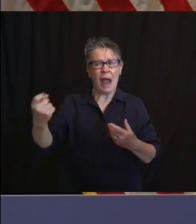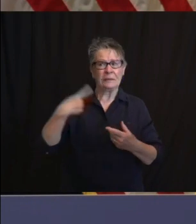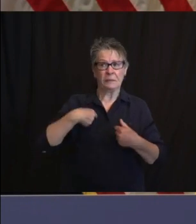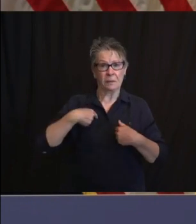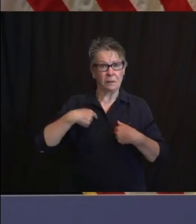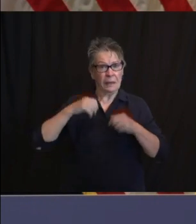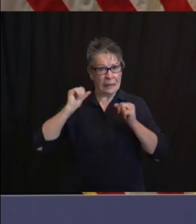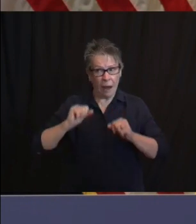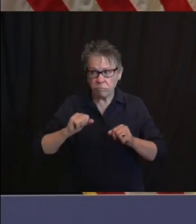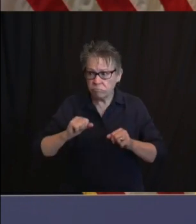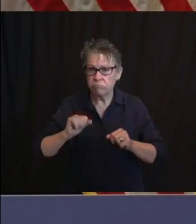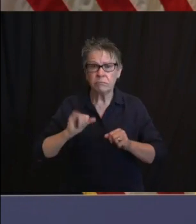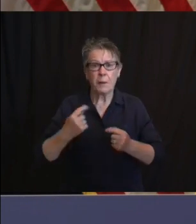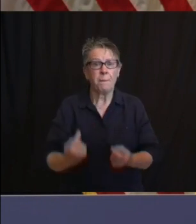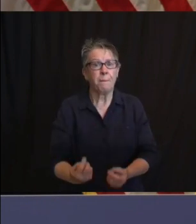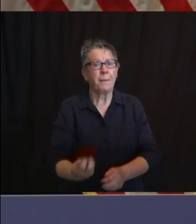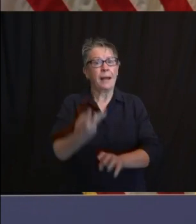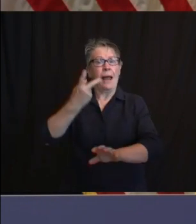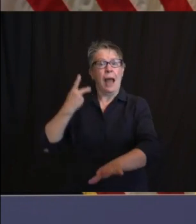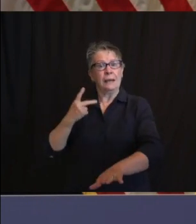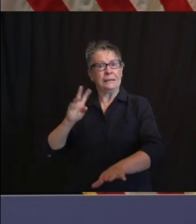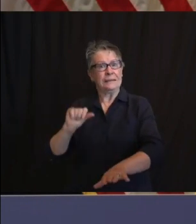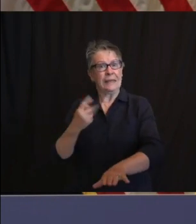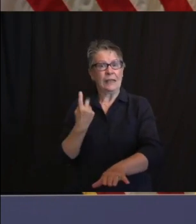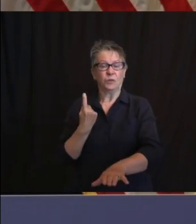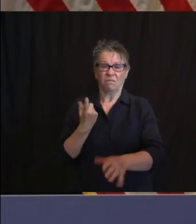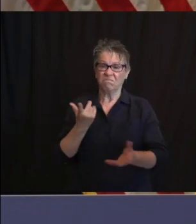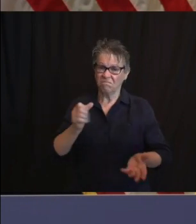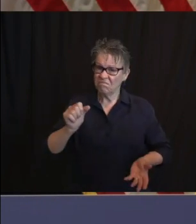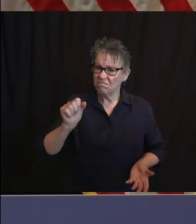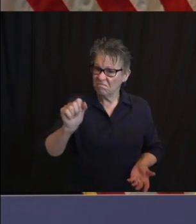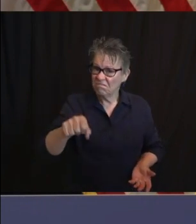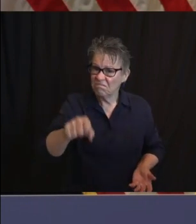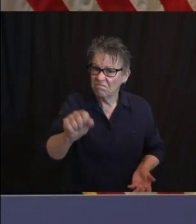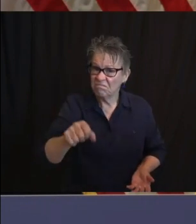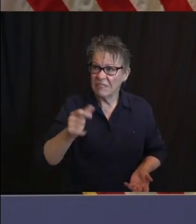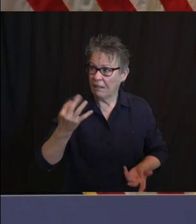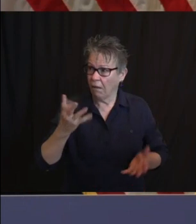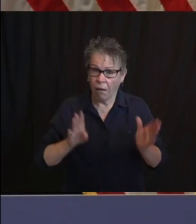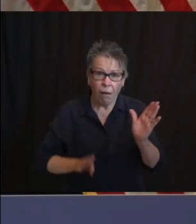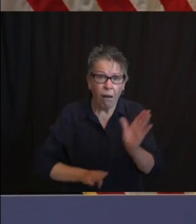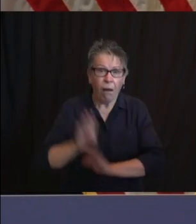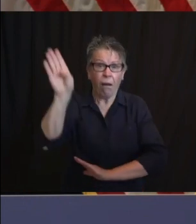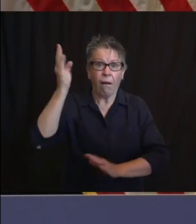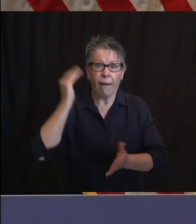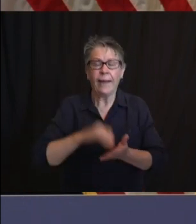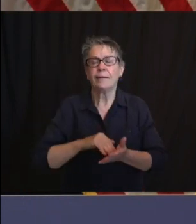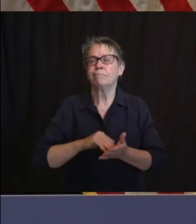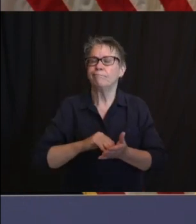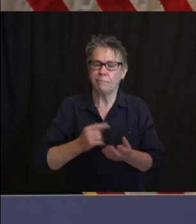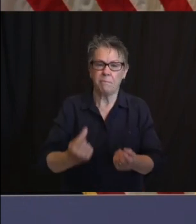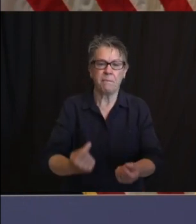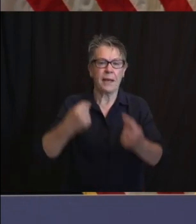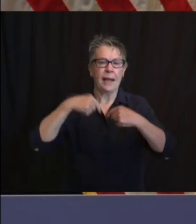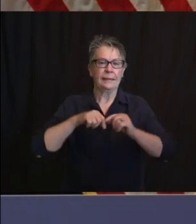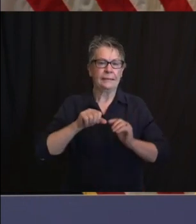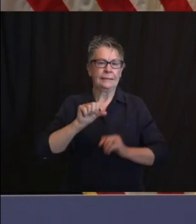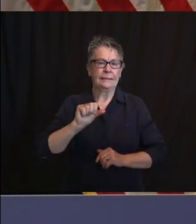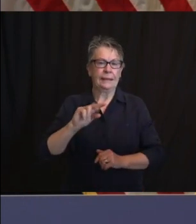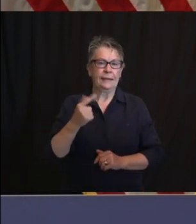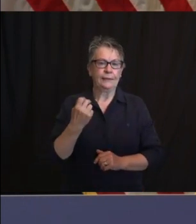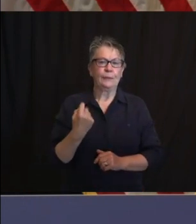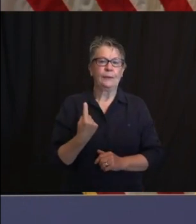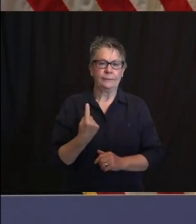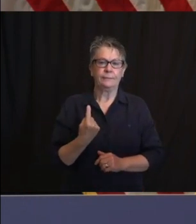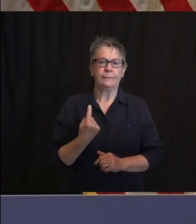what it looked like a while ago, you know, not that many weeks ago. It's part of the reason why, and I think Judy and Ed